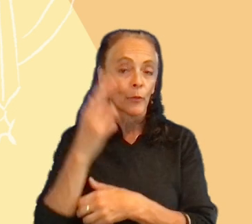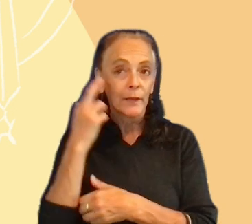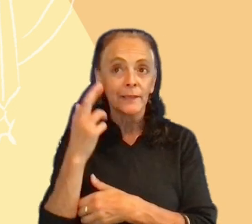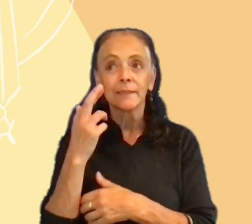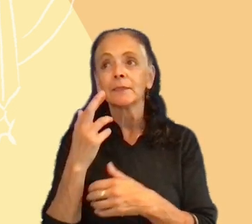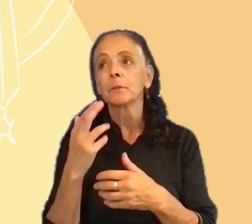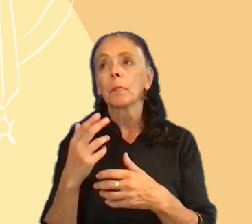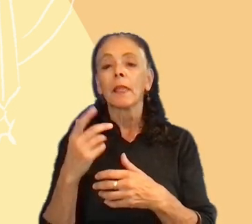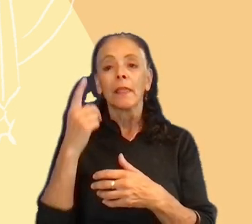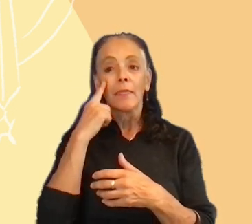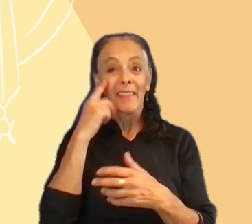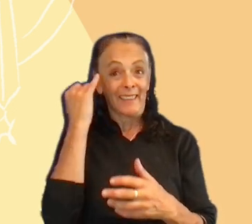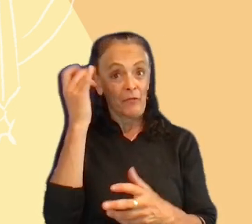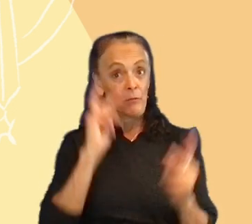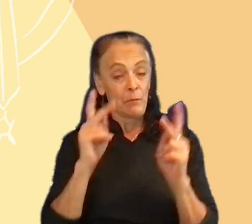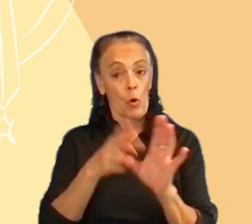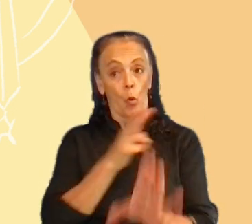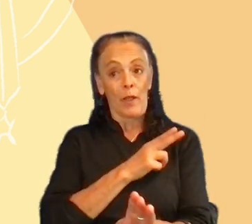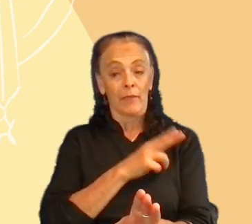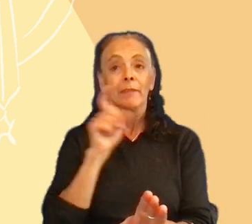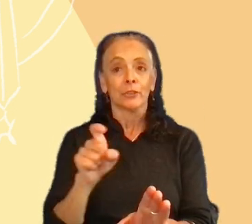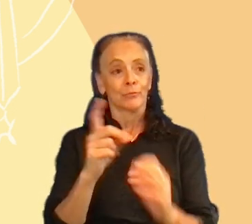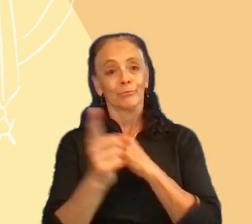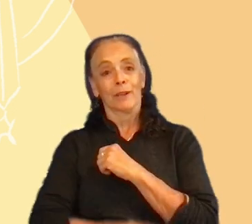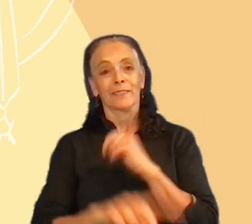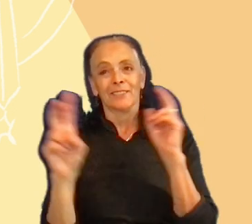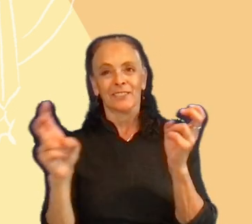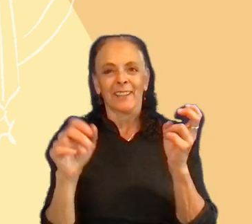should be punished. It's a disruptive behavior.